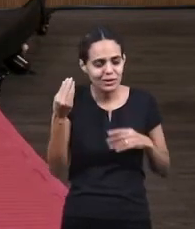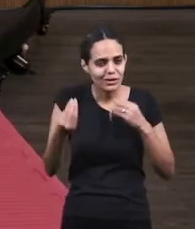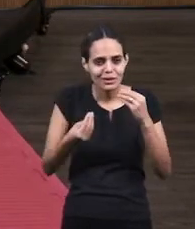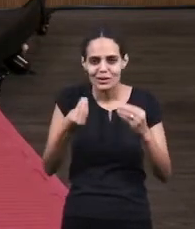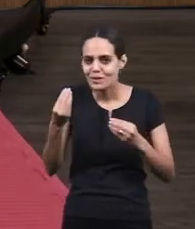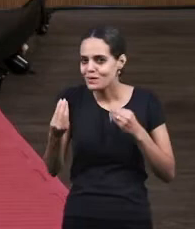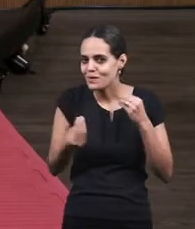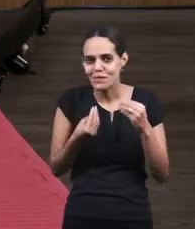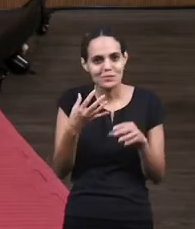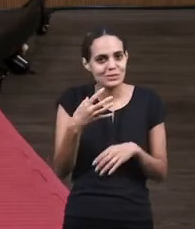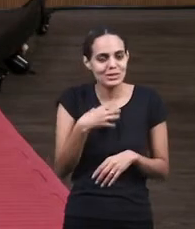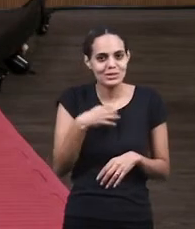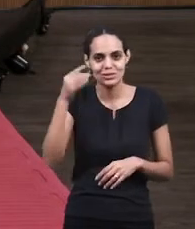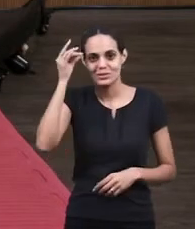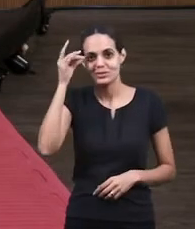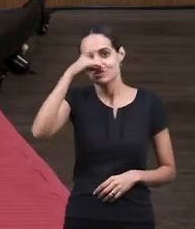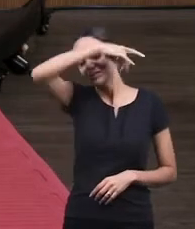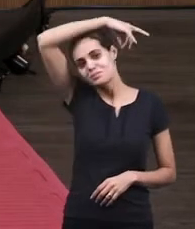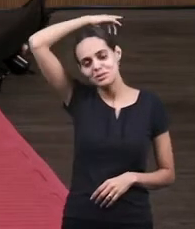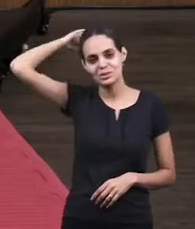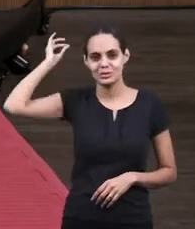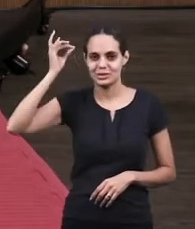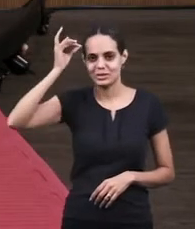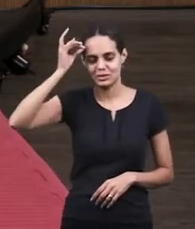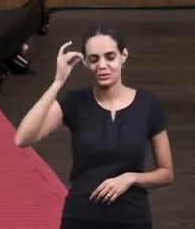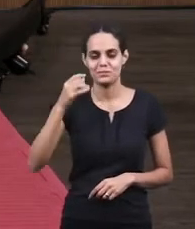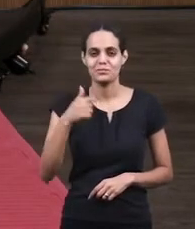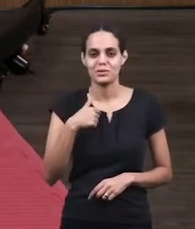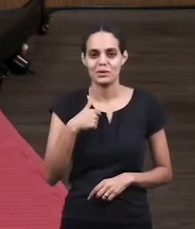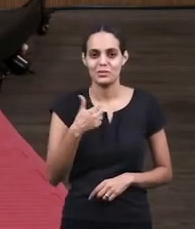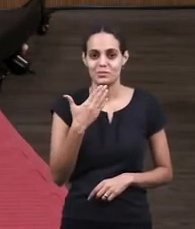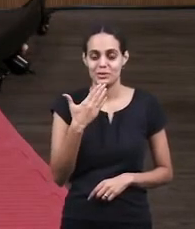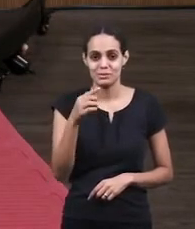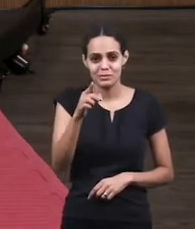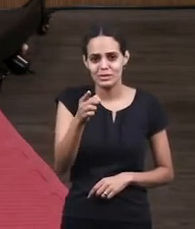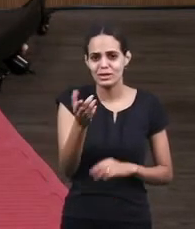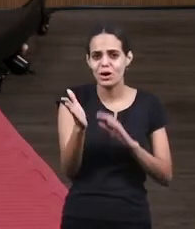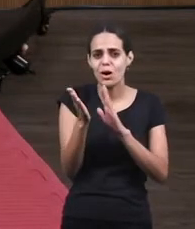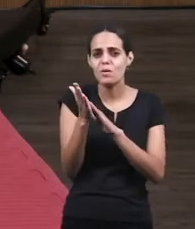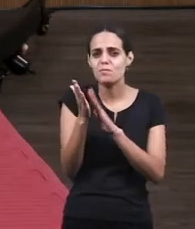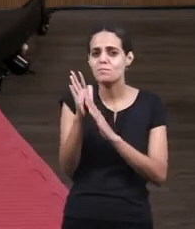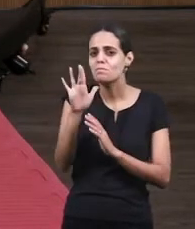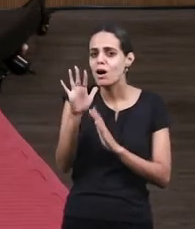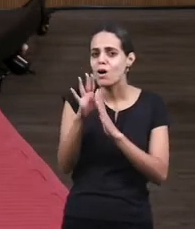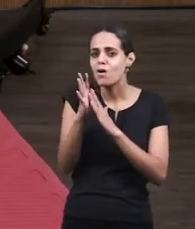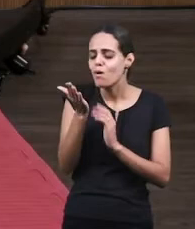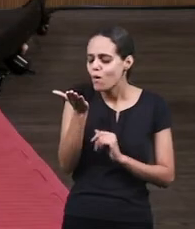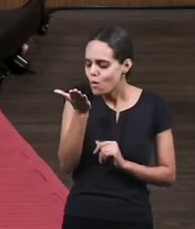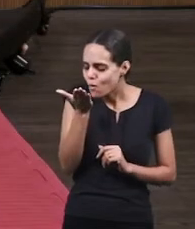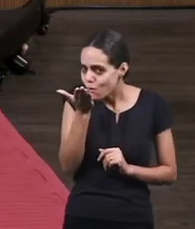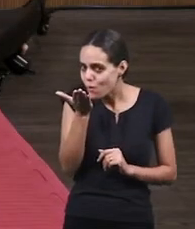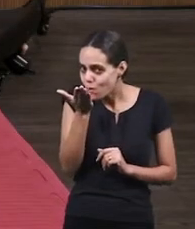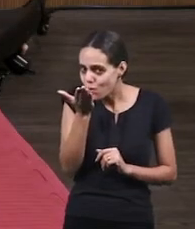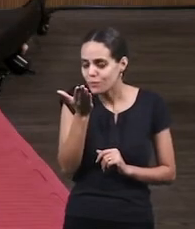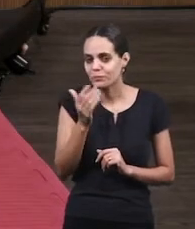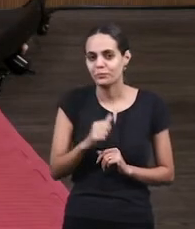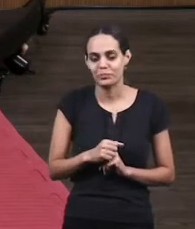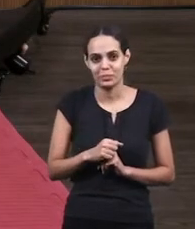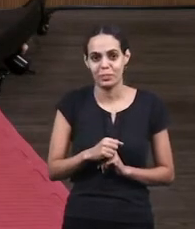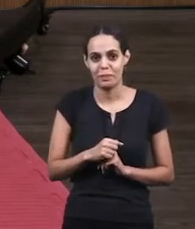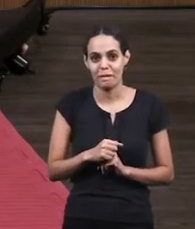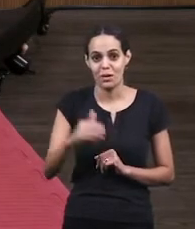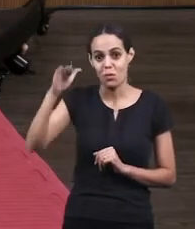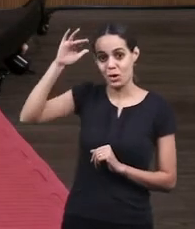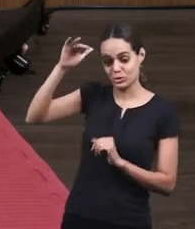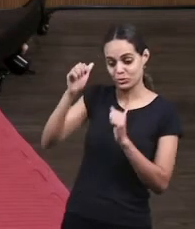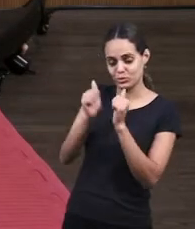spirit i'm going to ask you now to blow your hand the adult that is with you they can help